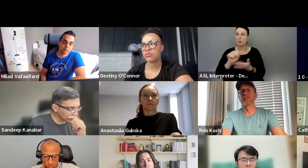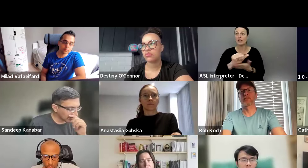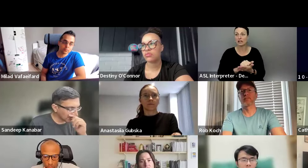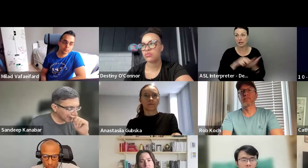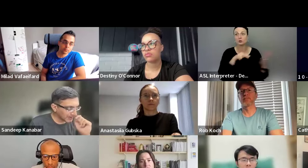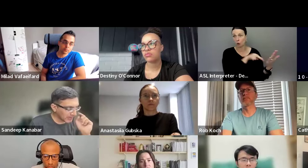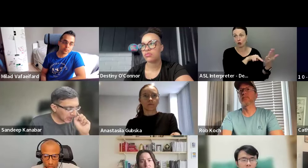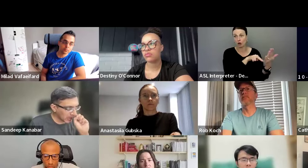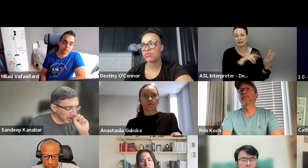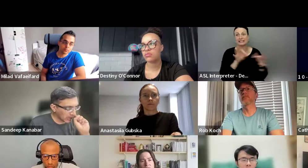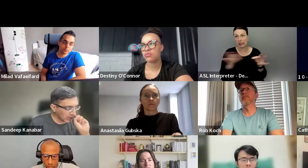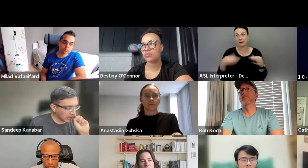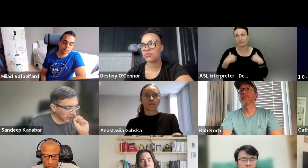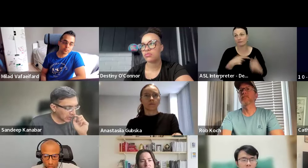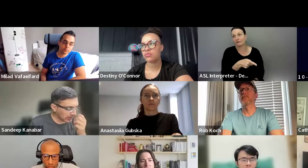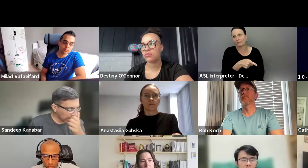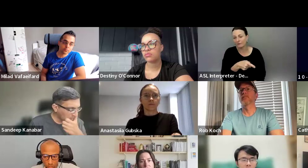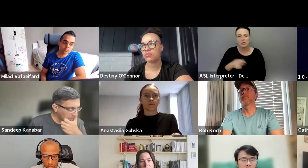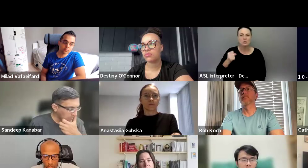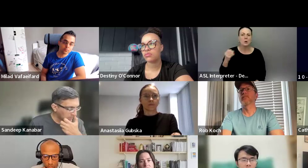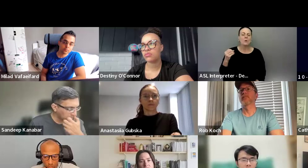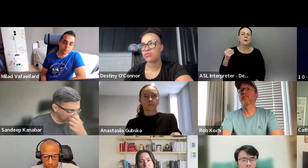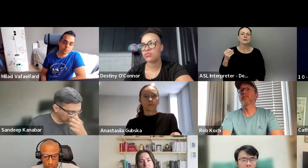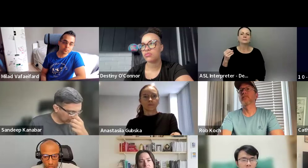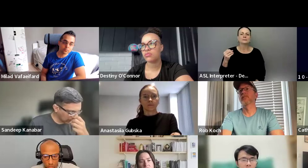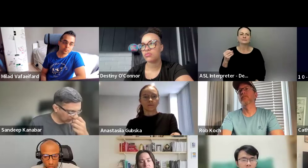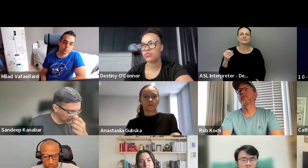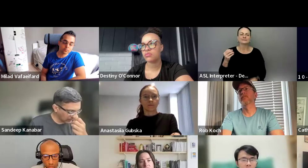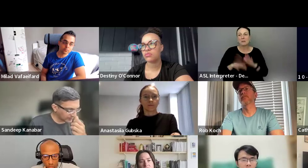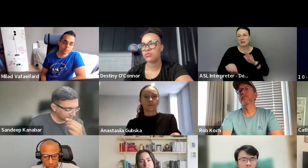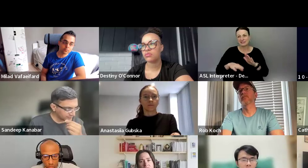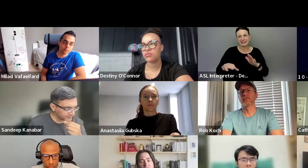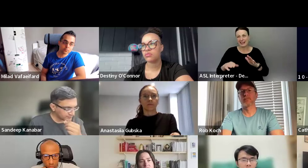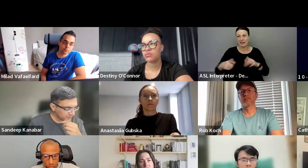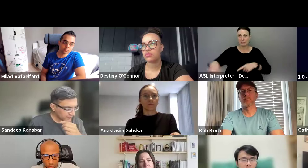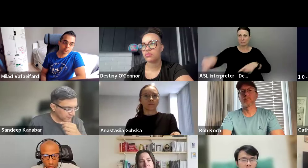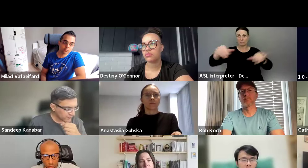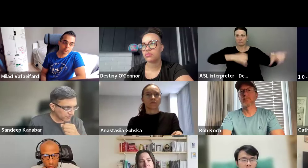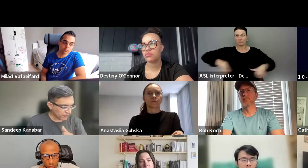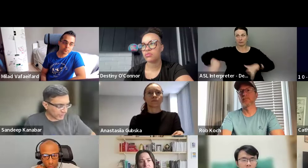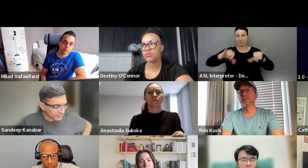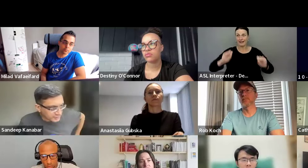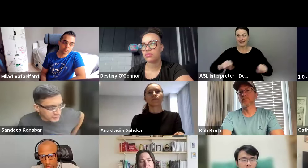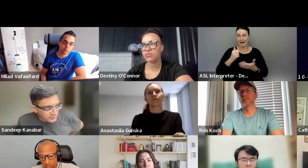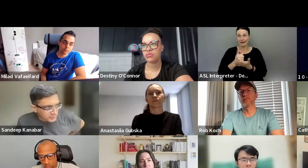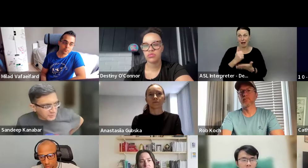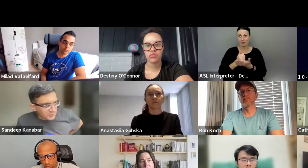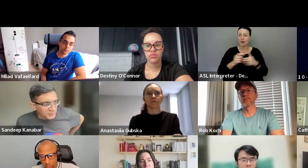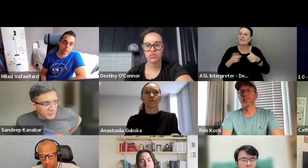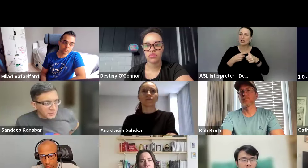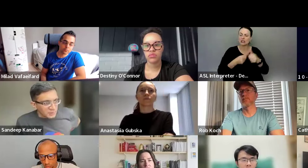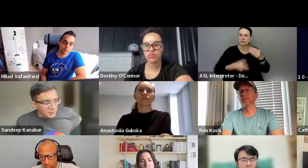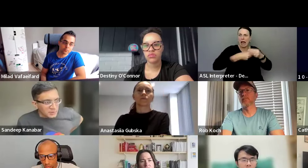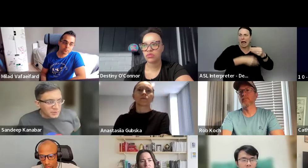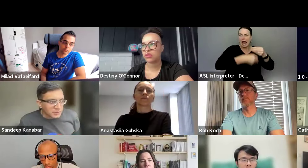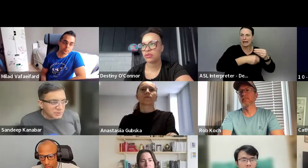look. And, uh, so basically how everyone can help, right. It's like, uh, first of all, like expand the list.